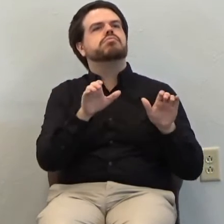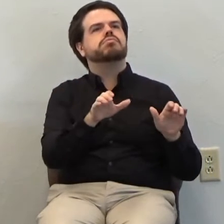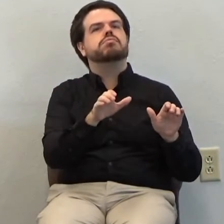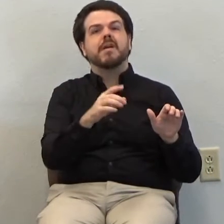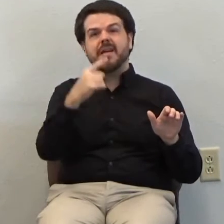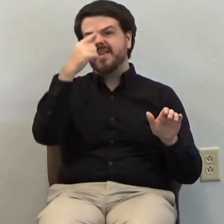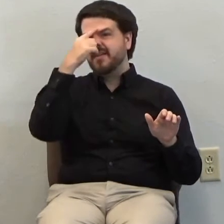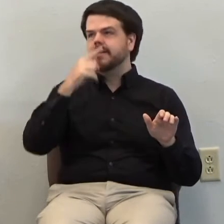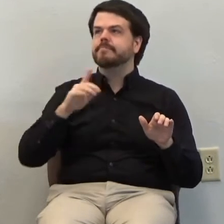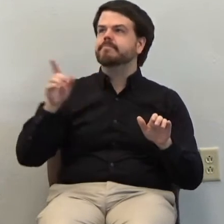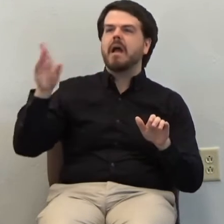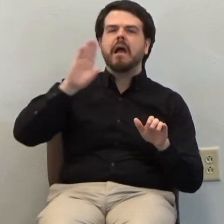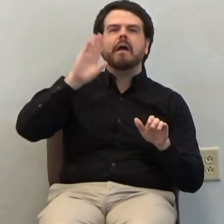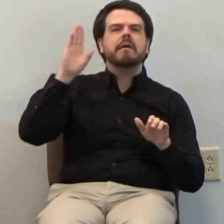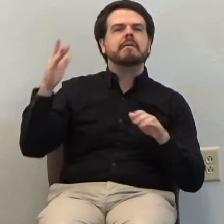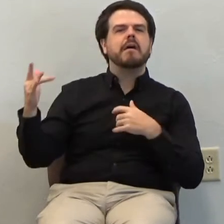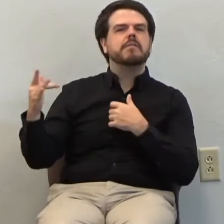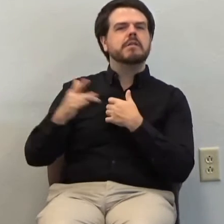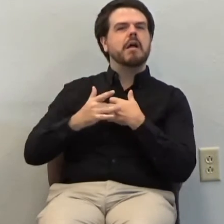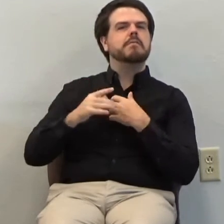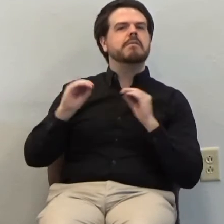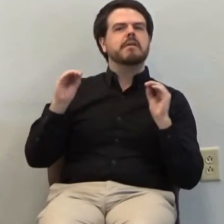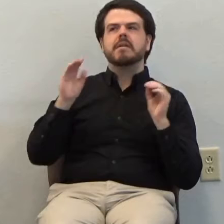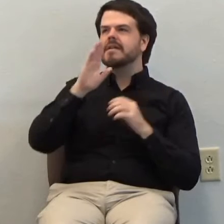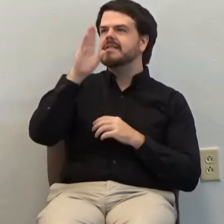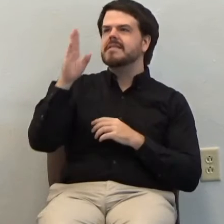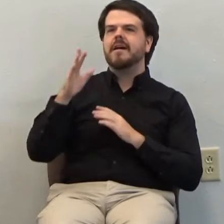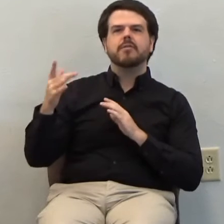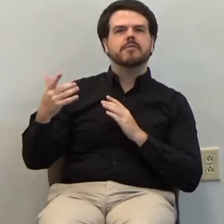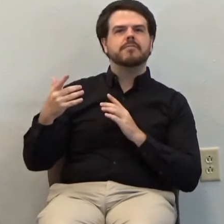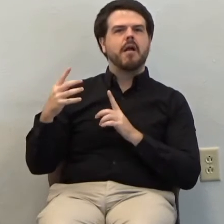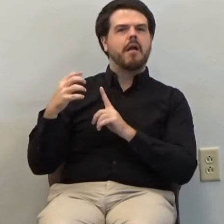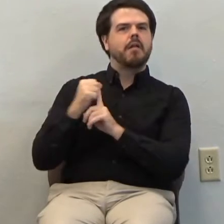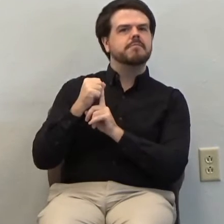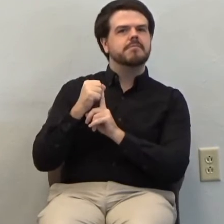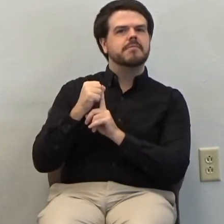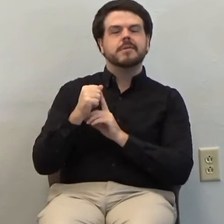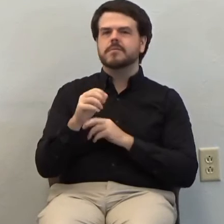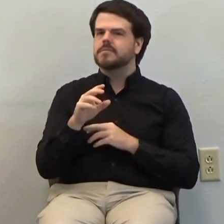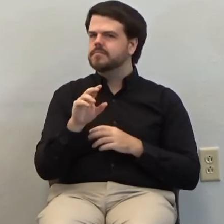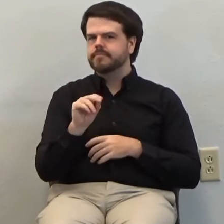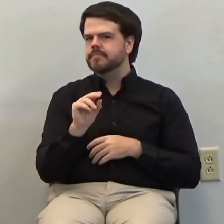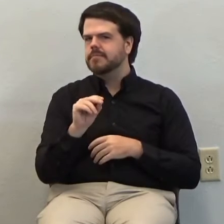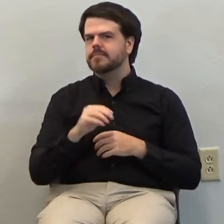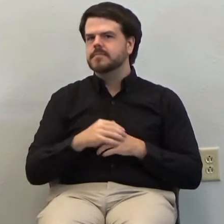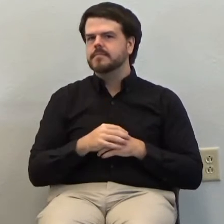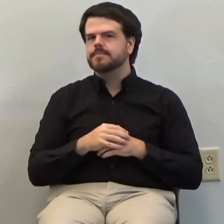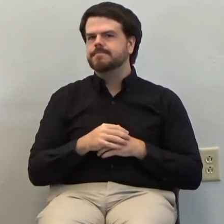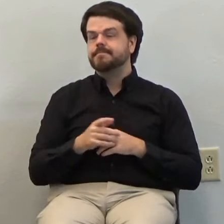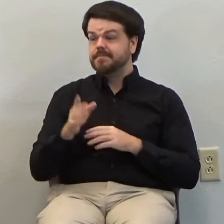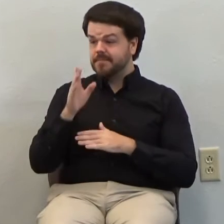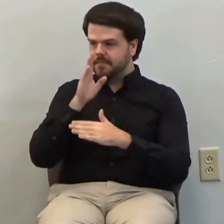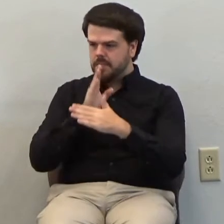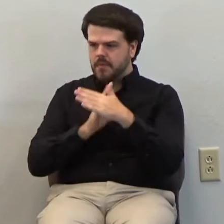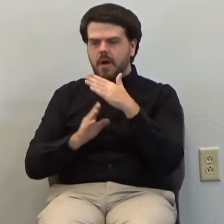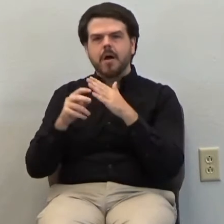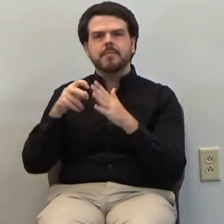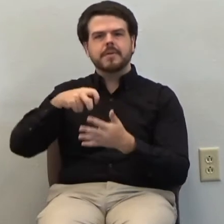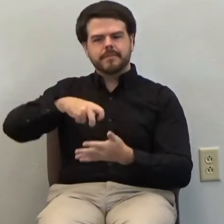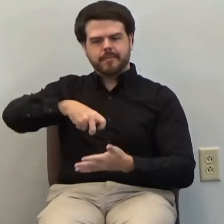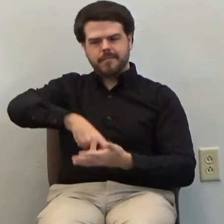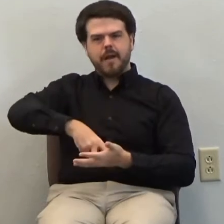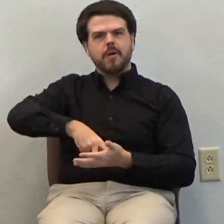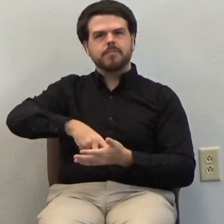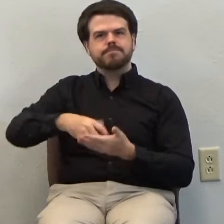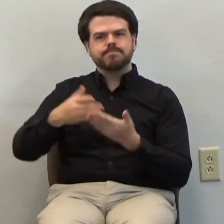Let us instead humbly bow to him by submitting to his rule over